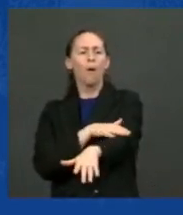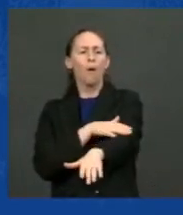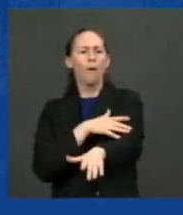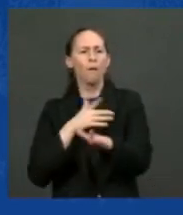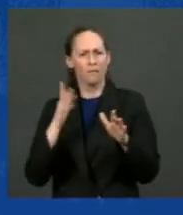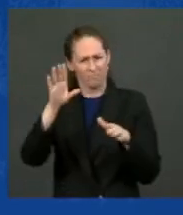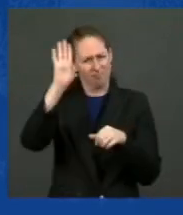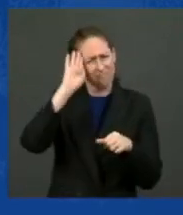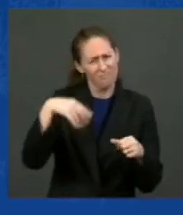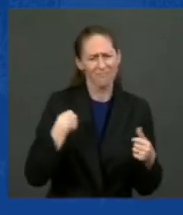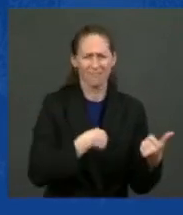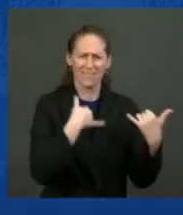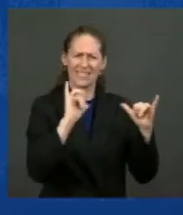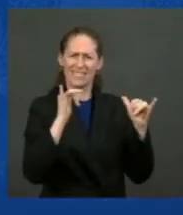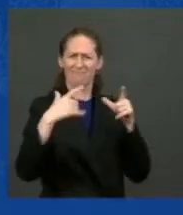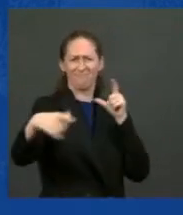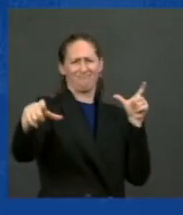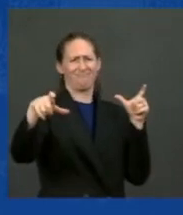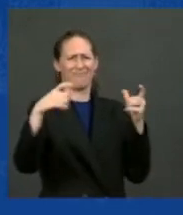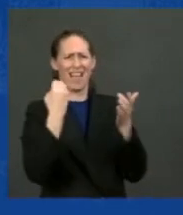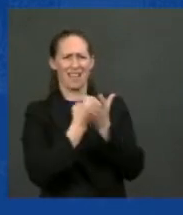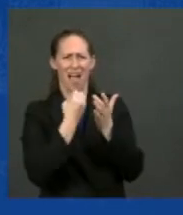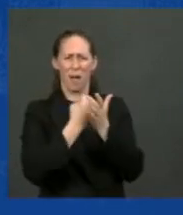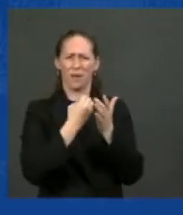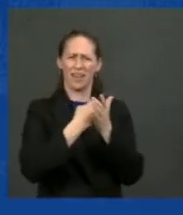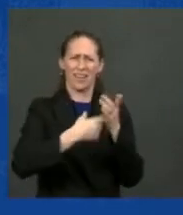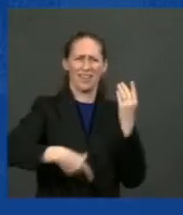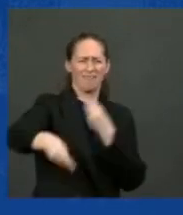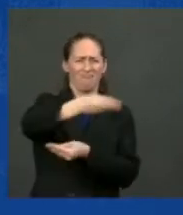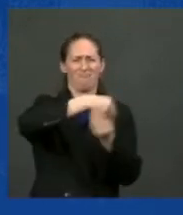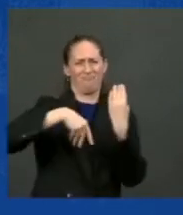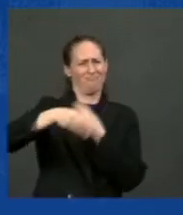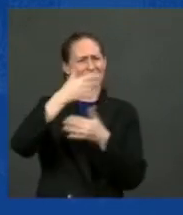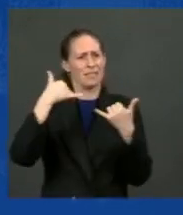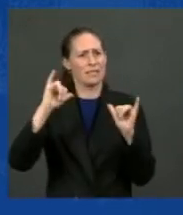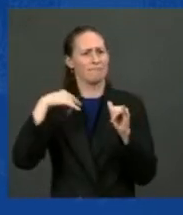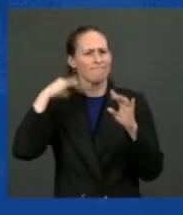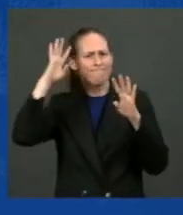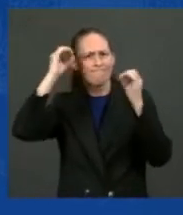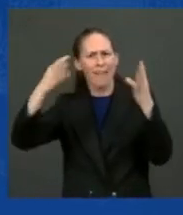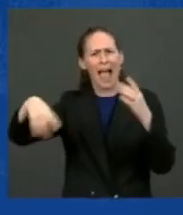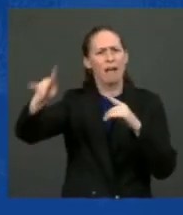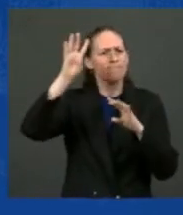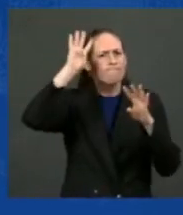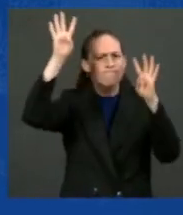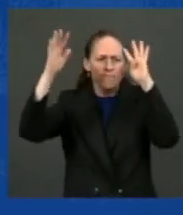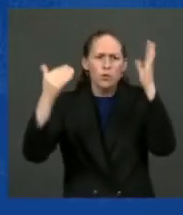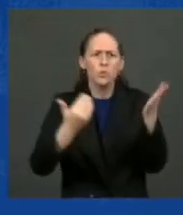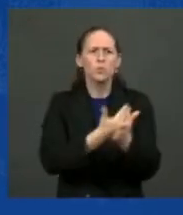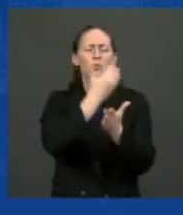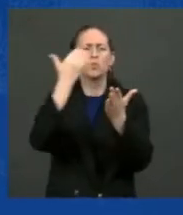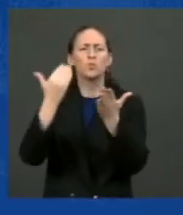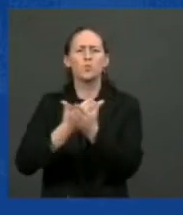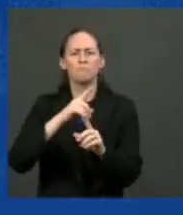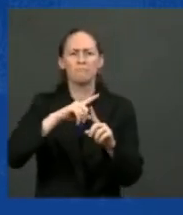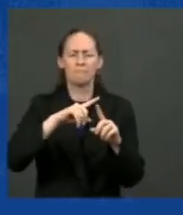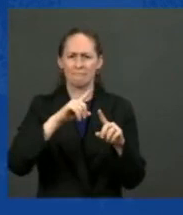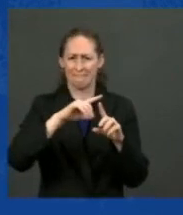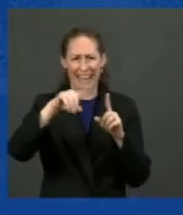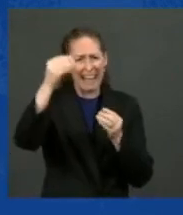still have the most productive workers and the most innovative minds in the world, but we risk losing our edge as a nation.